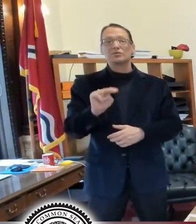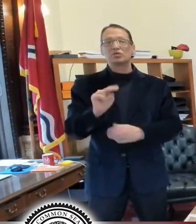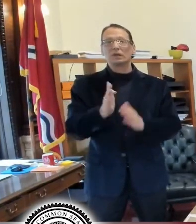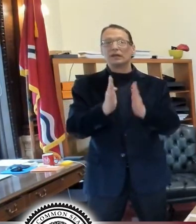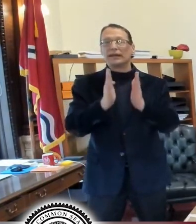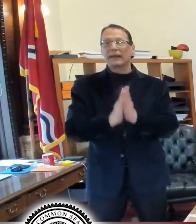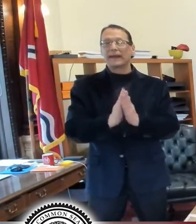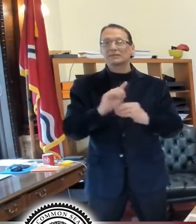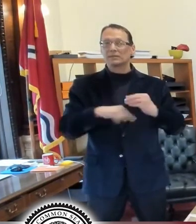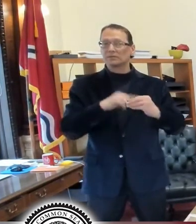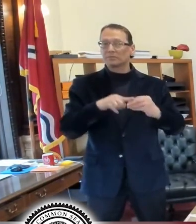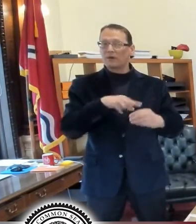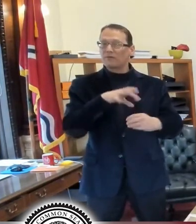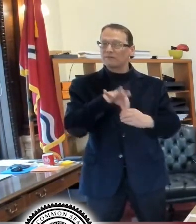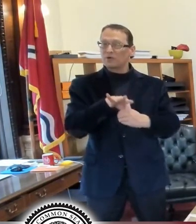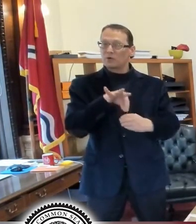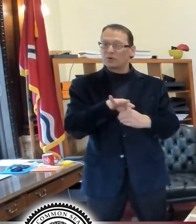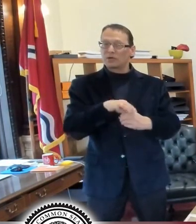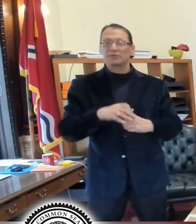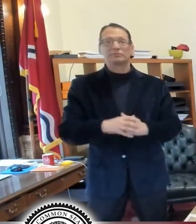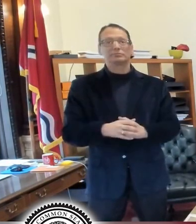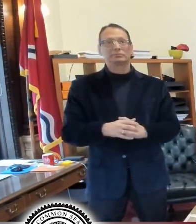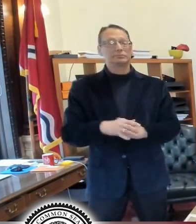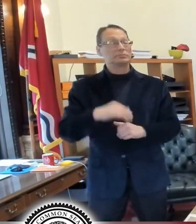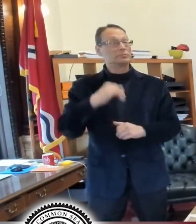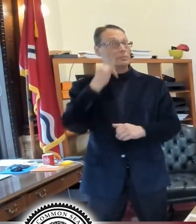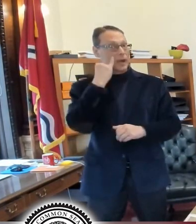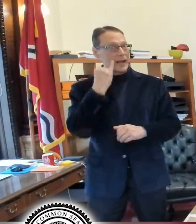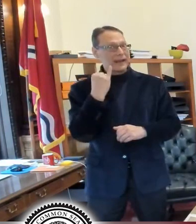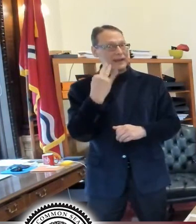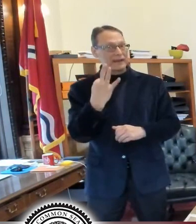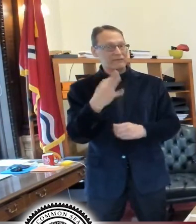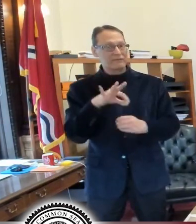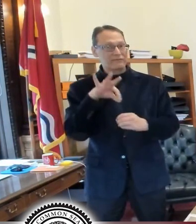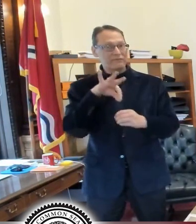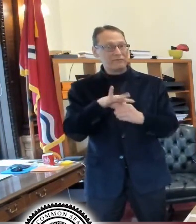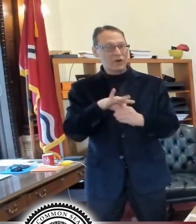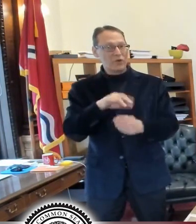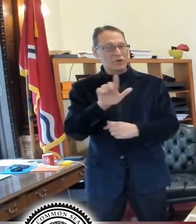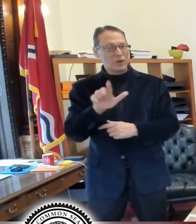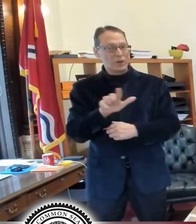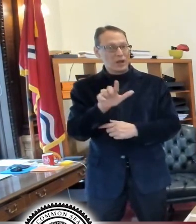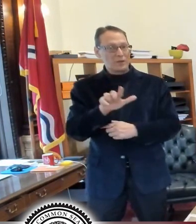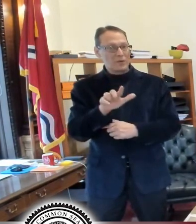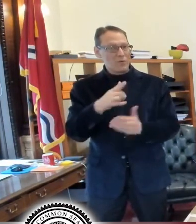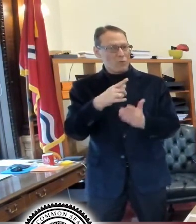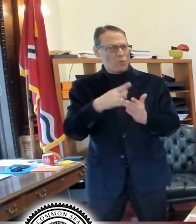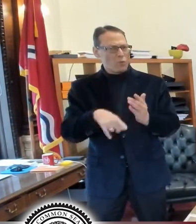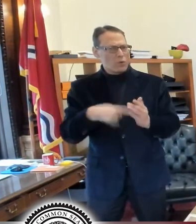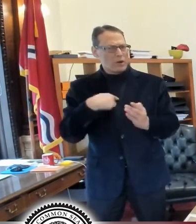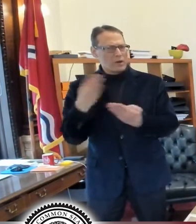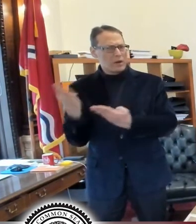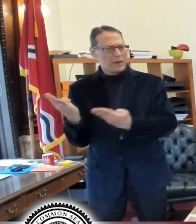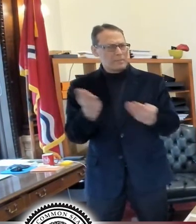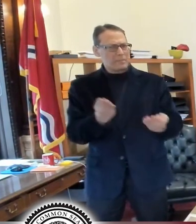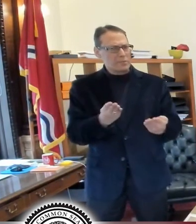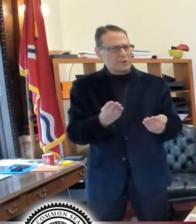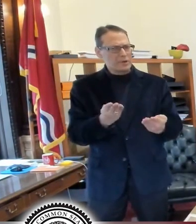um, and voting. What do you need to bring with you to be able to vote at the libraries or the election board headquarters downtown?